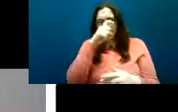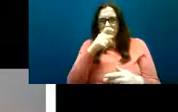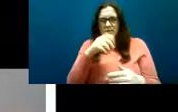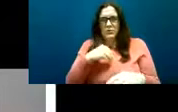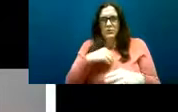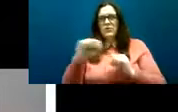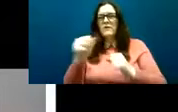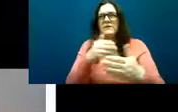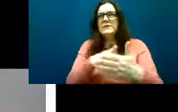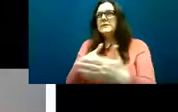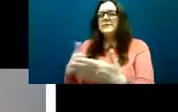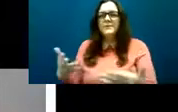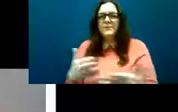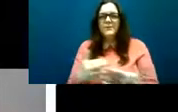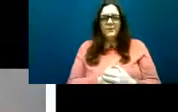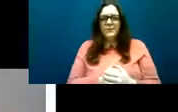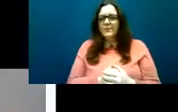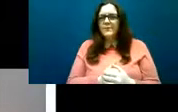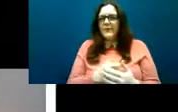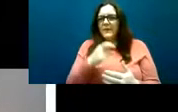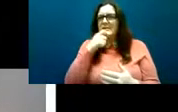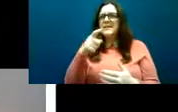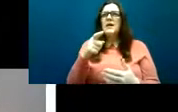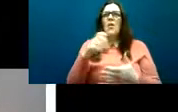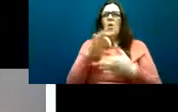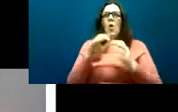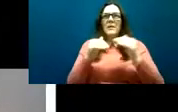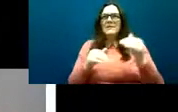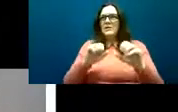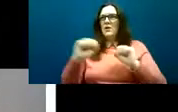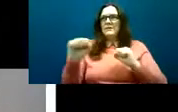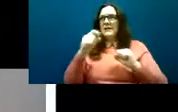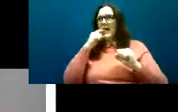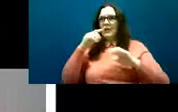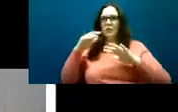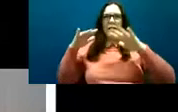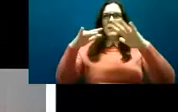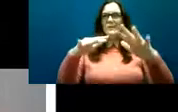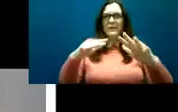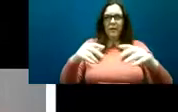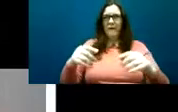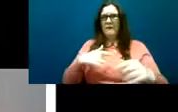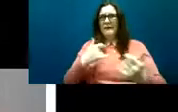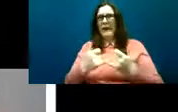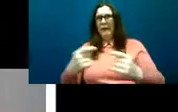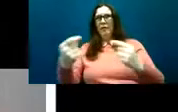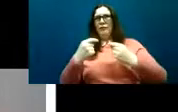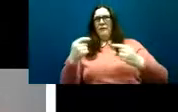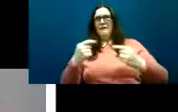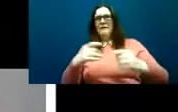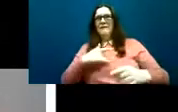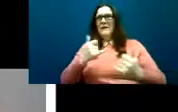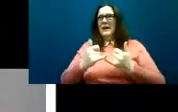threatening and chaotic and they identified the lack of autism friendly facilities they also